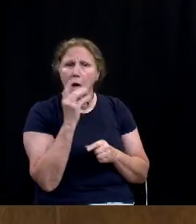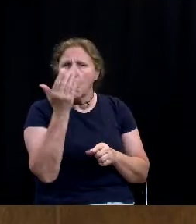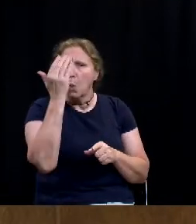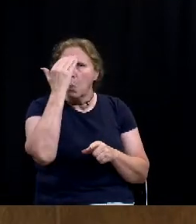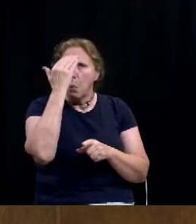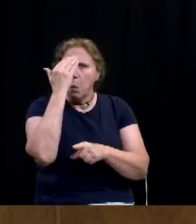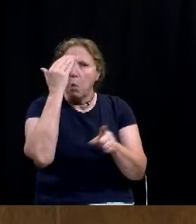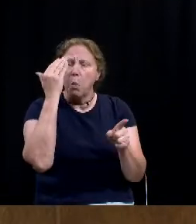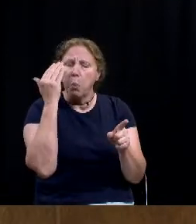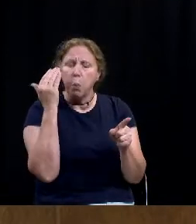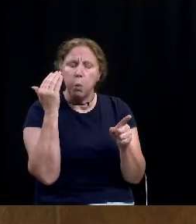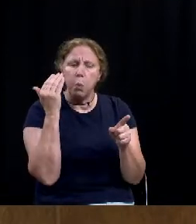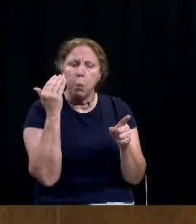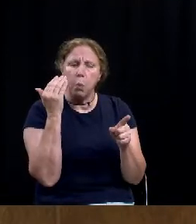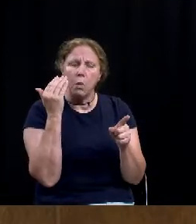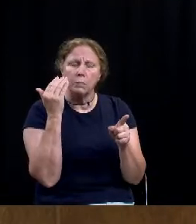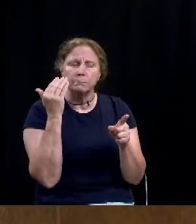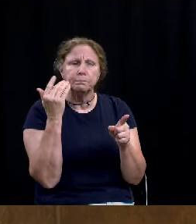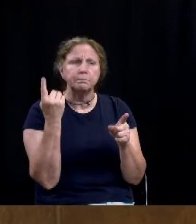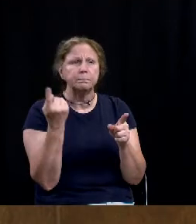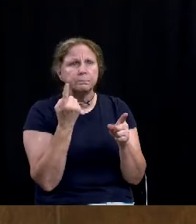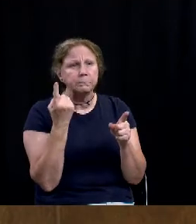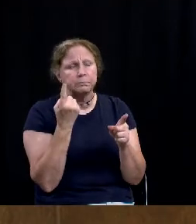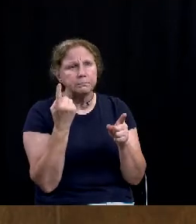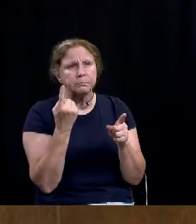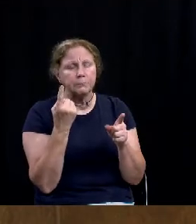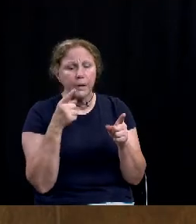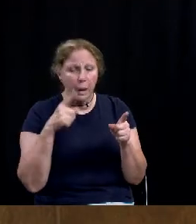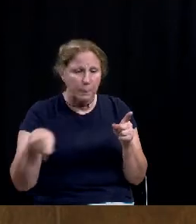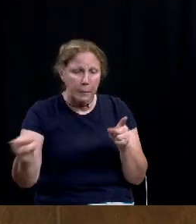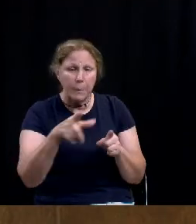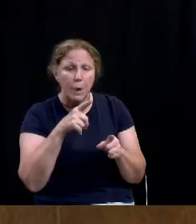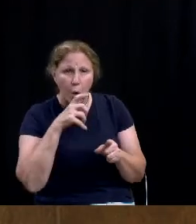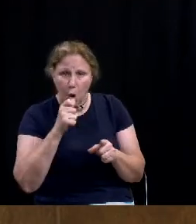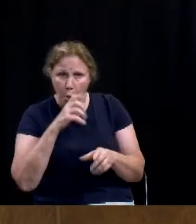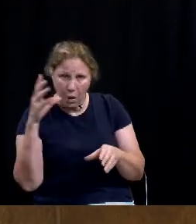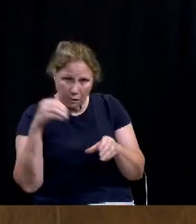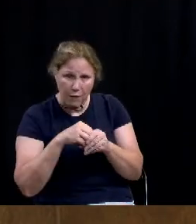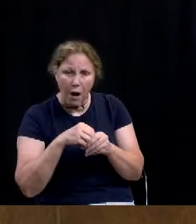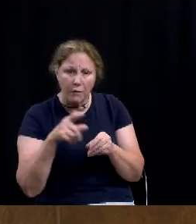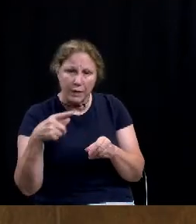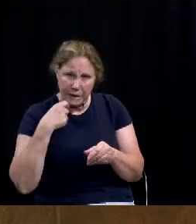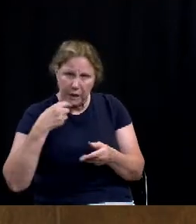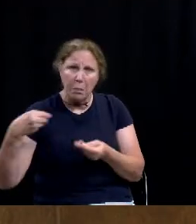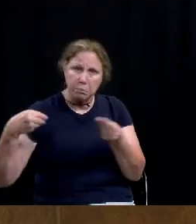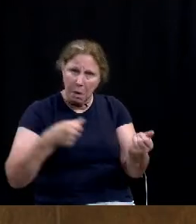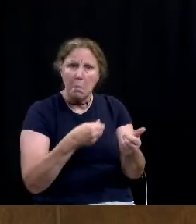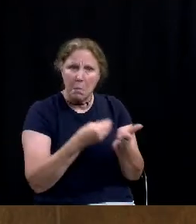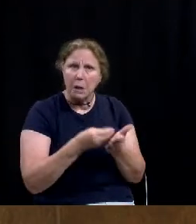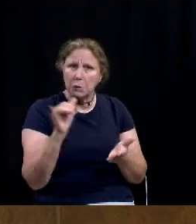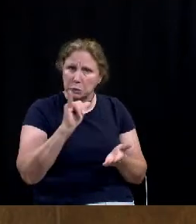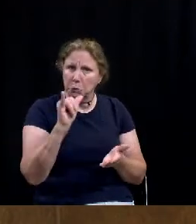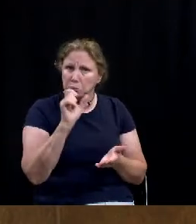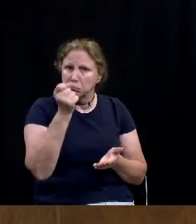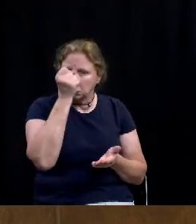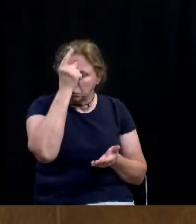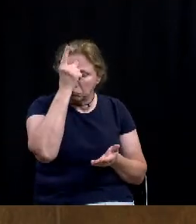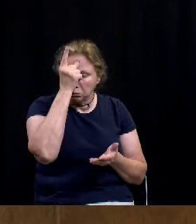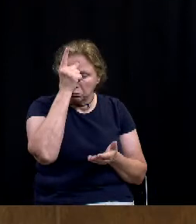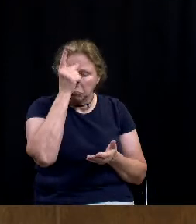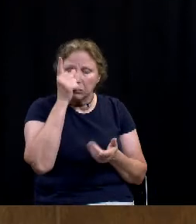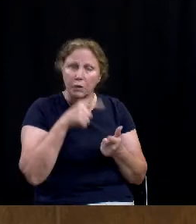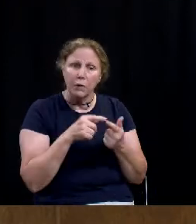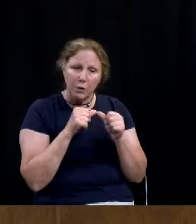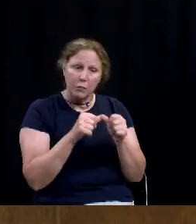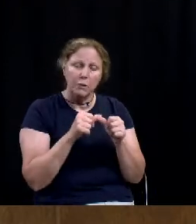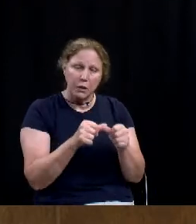have some sort of skin in the game from the development that we're incentivizing to be here to allow for continued